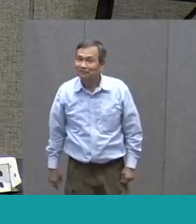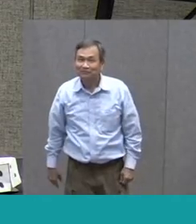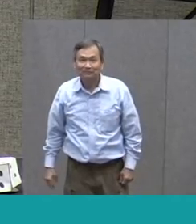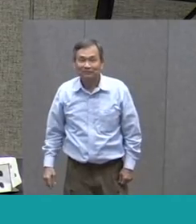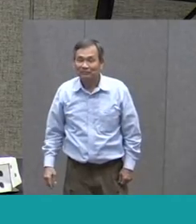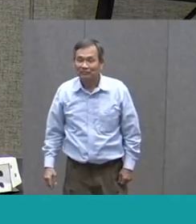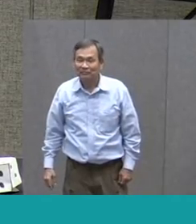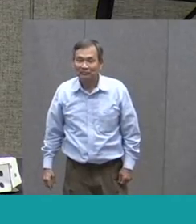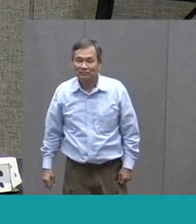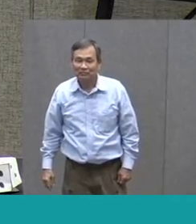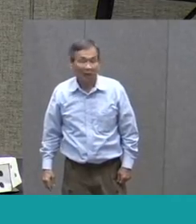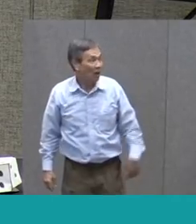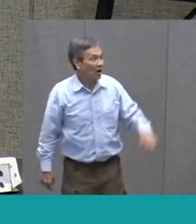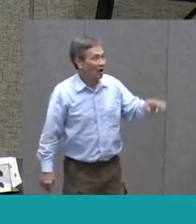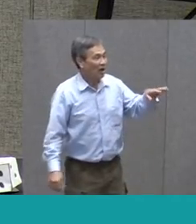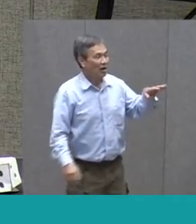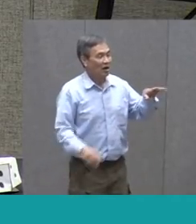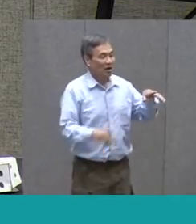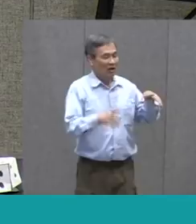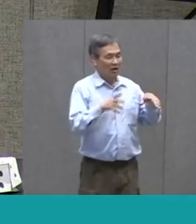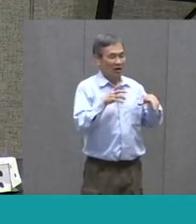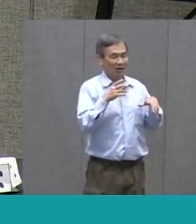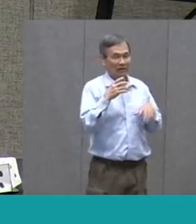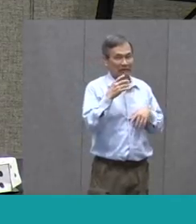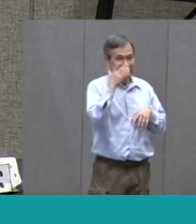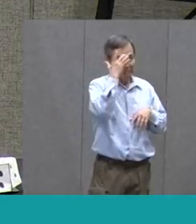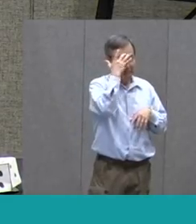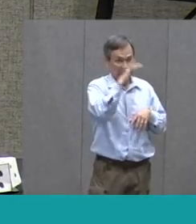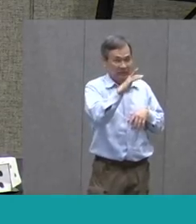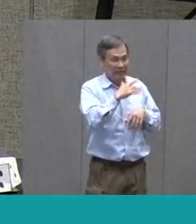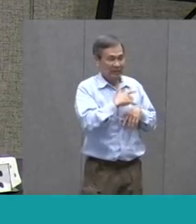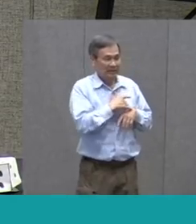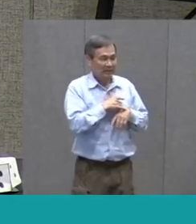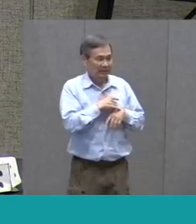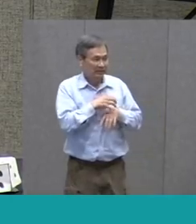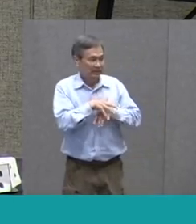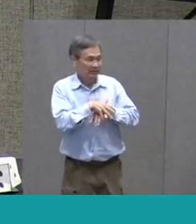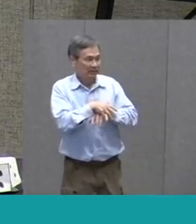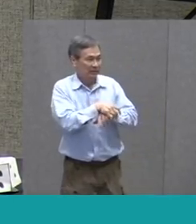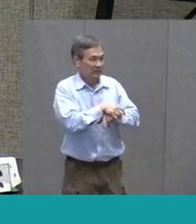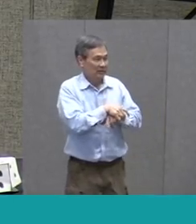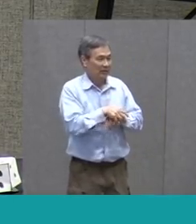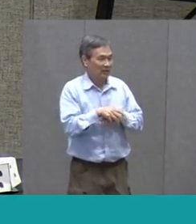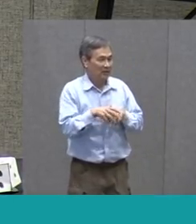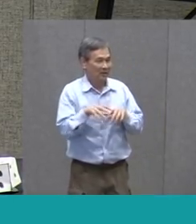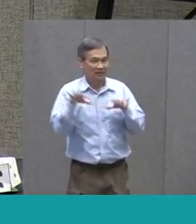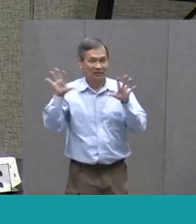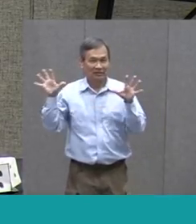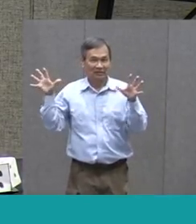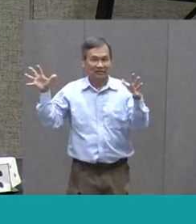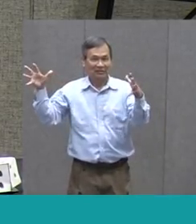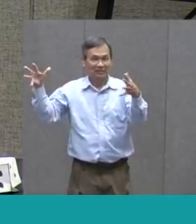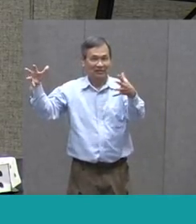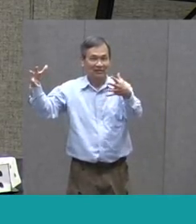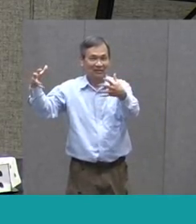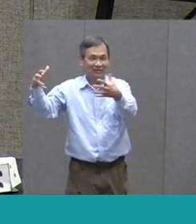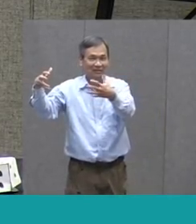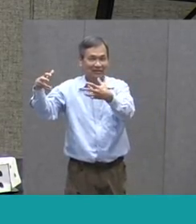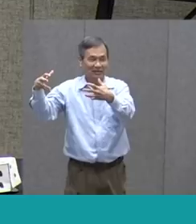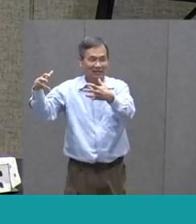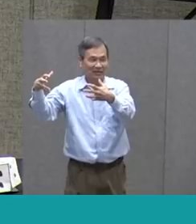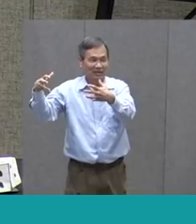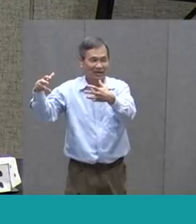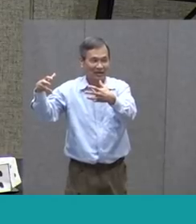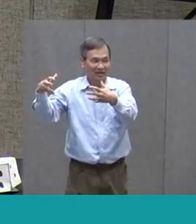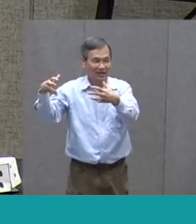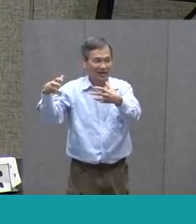Up jumped the cunning spider And fiercely held her fast Got her